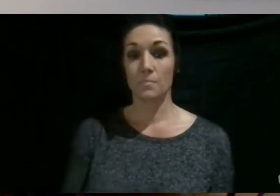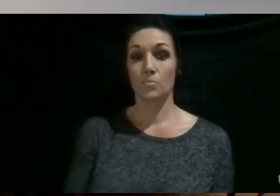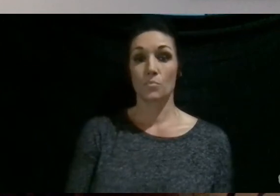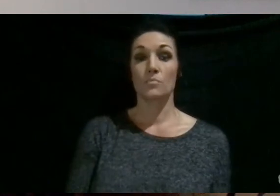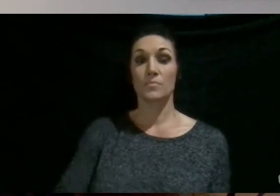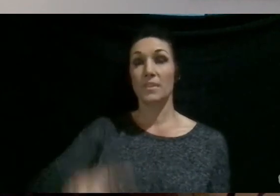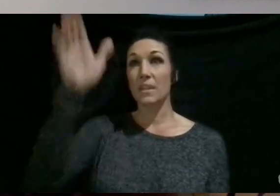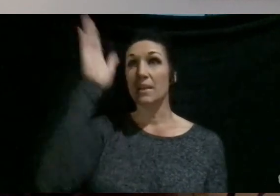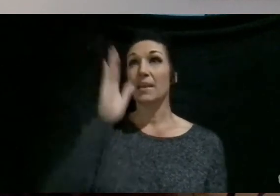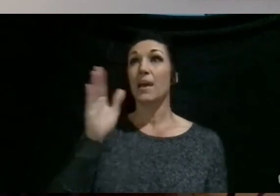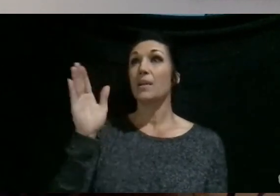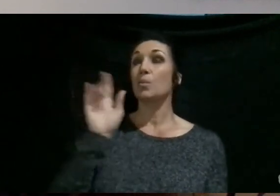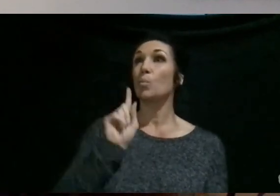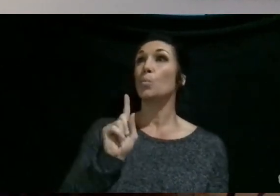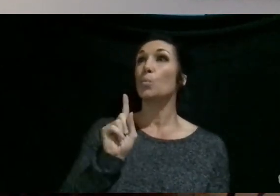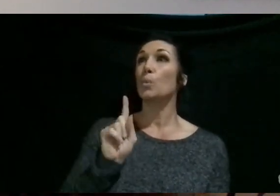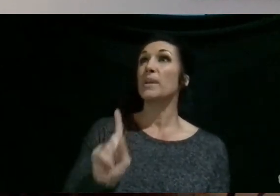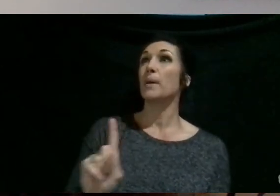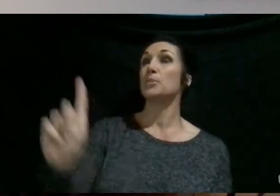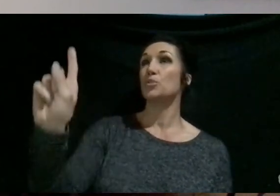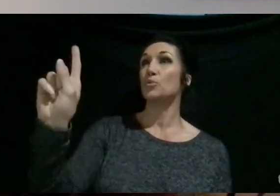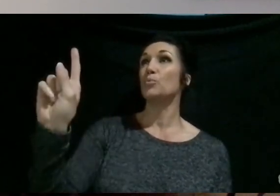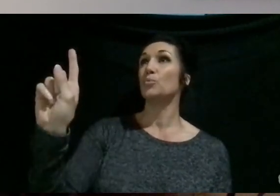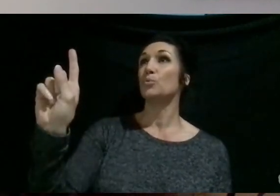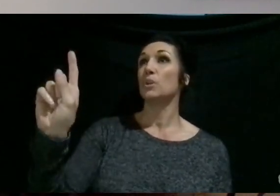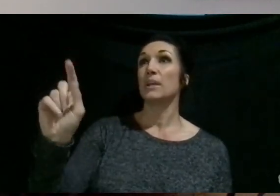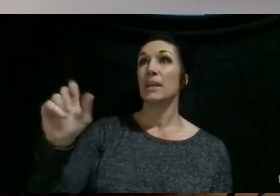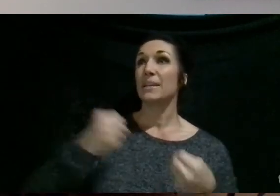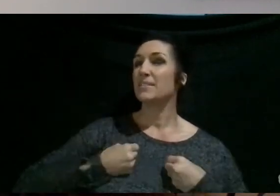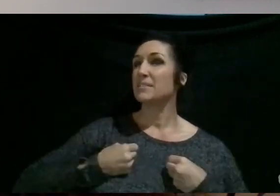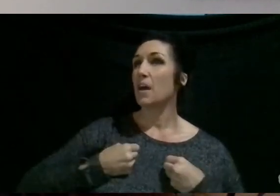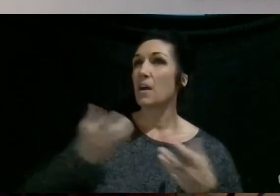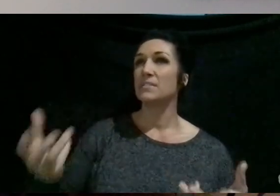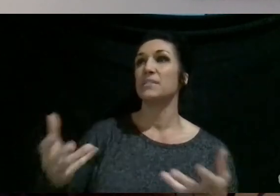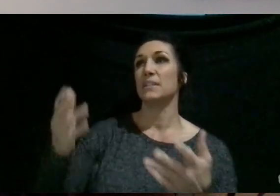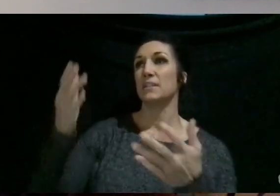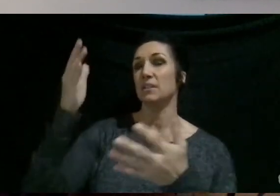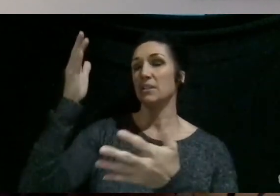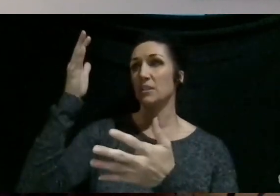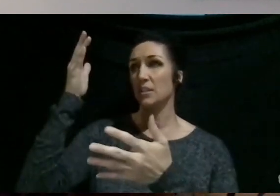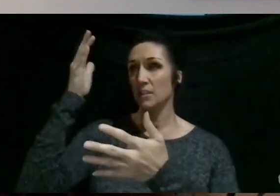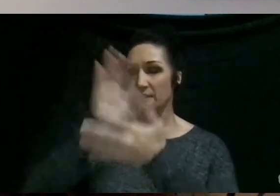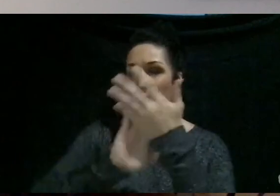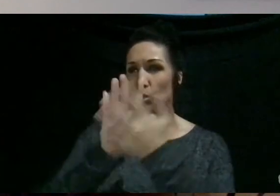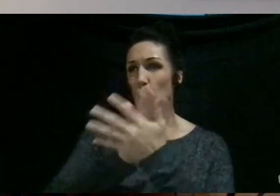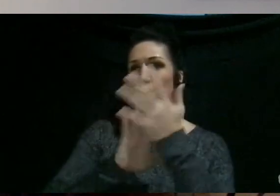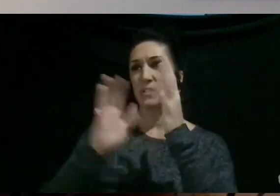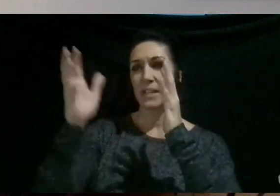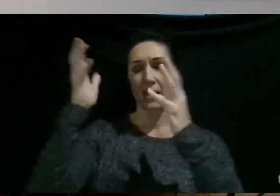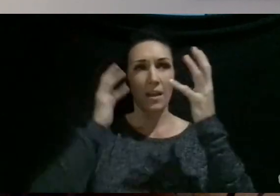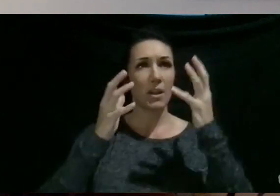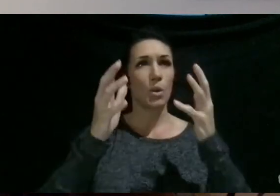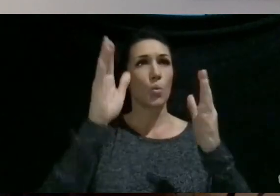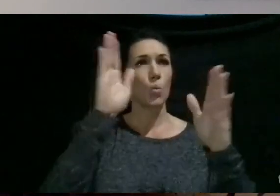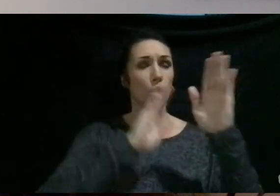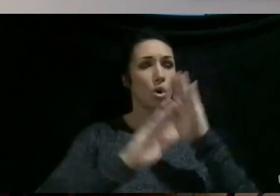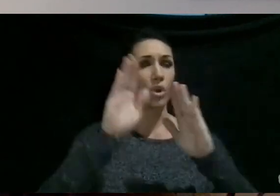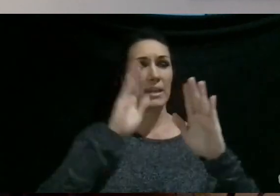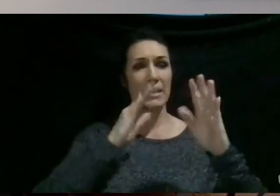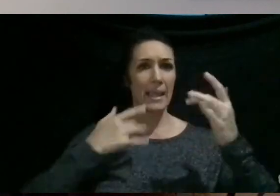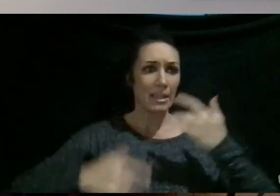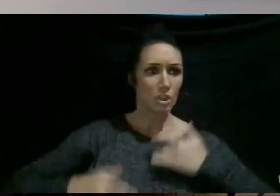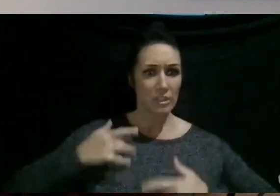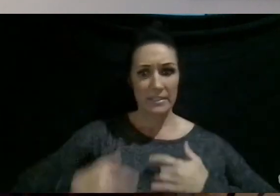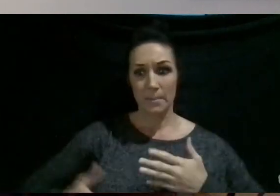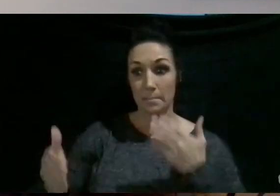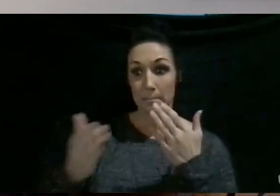God, we come to you exhausted, confused, chaotic, worried, anxious, maybe